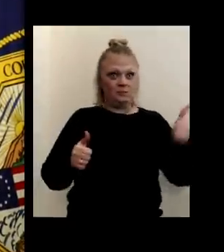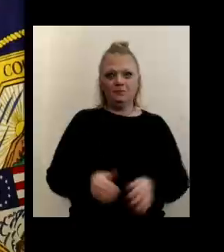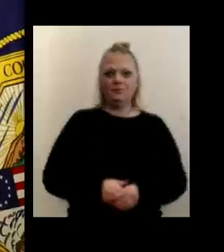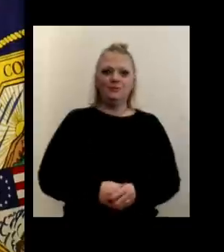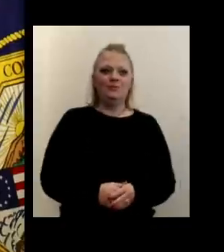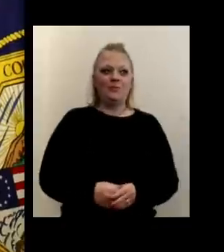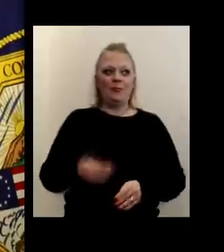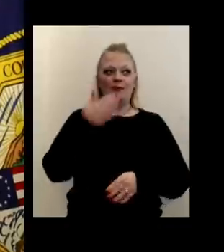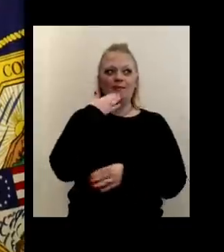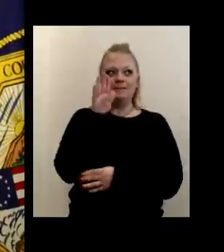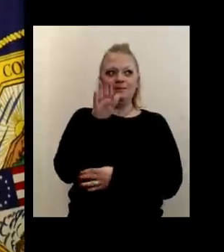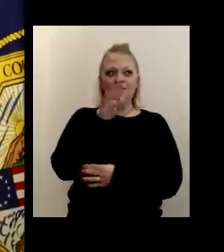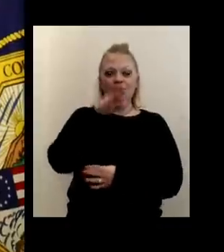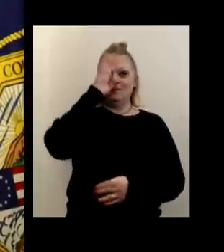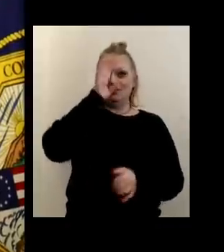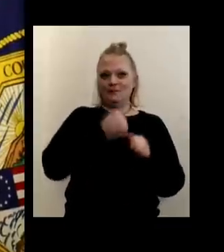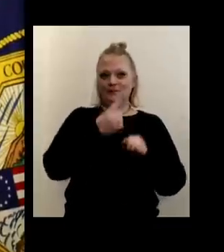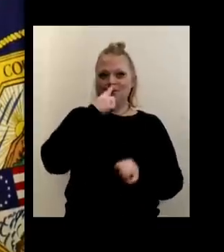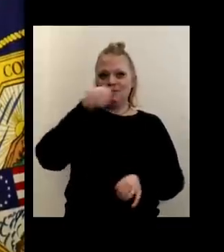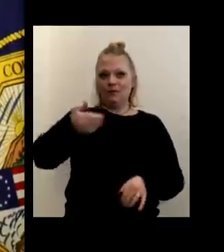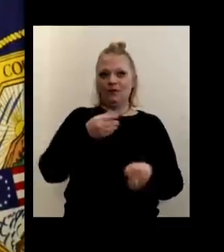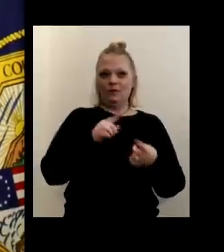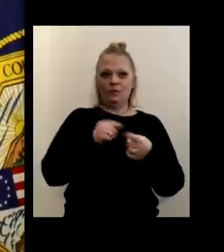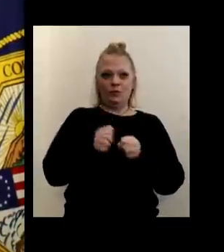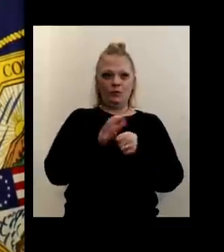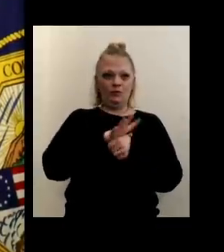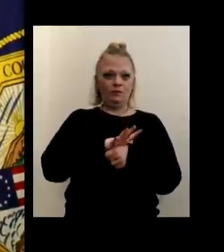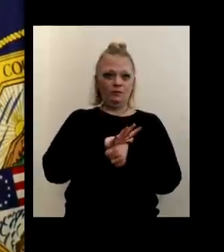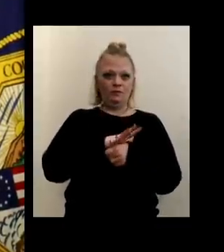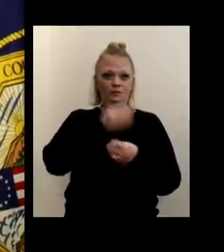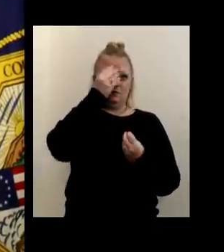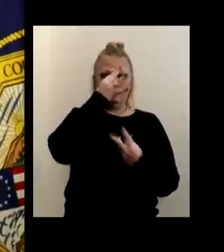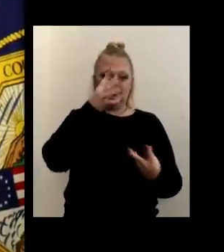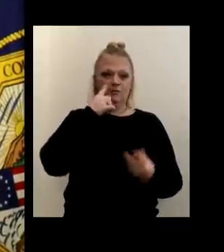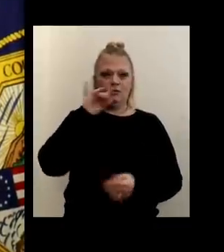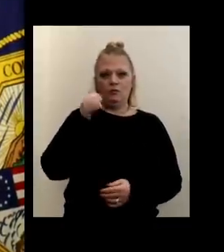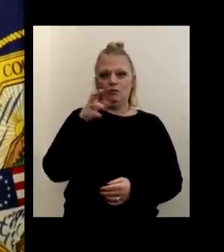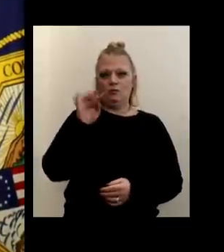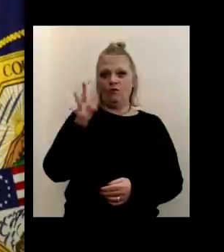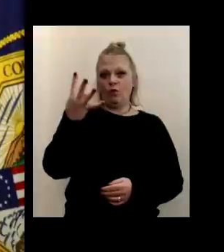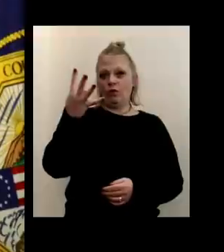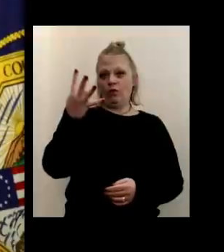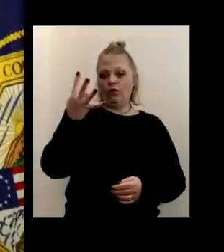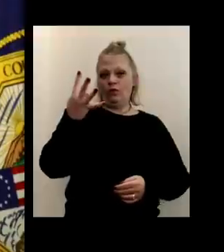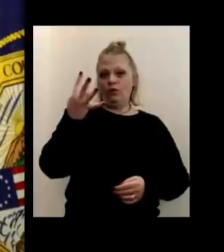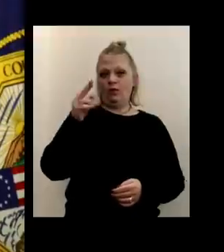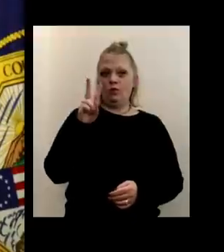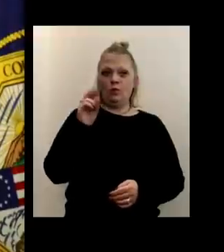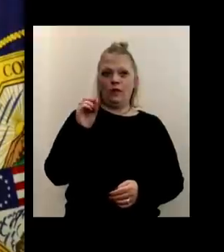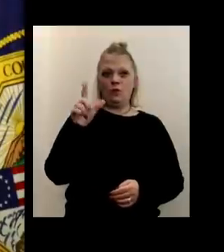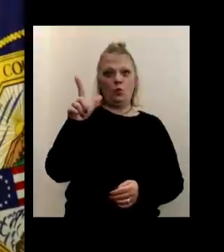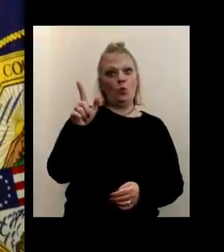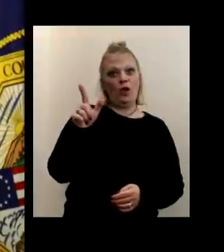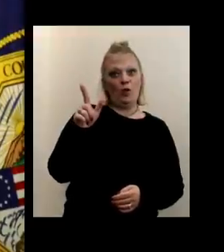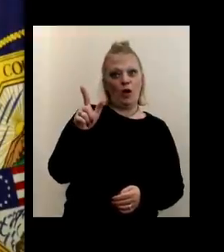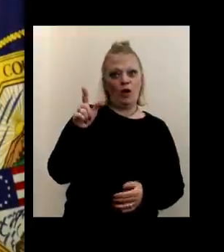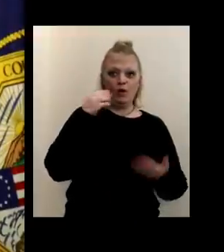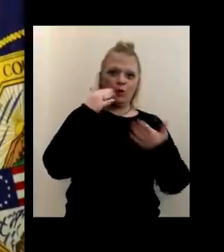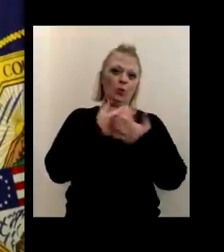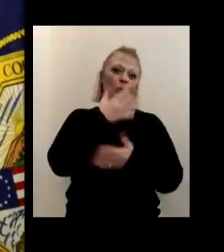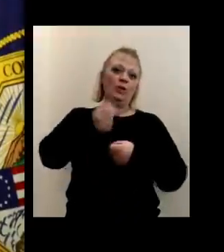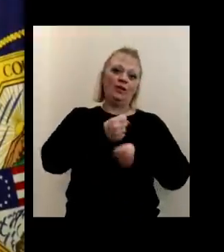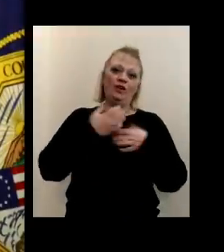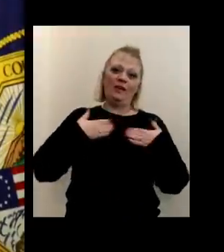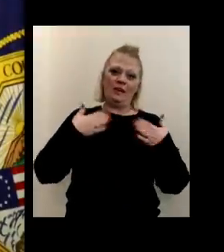Good afternoon. Hello everyone. Welcome to our COVID-19 update for January 4th of 2021. It is a new year.